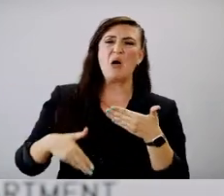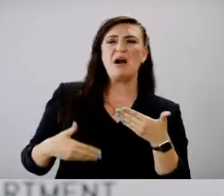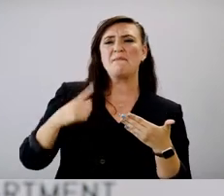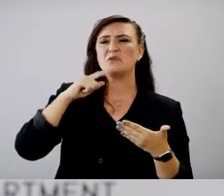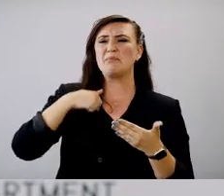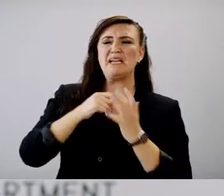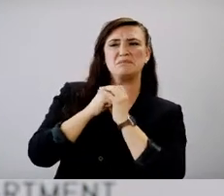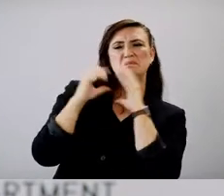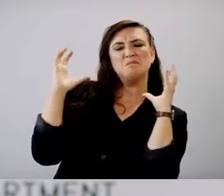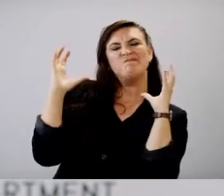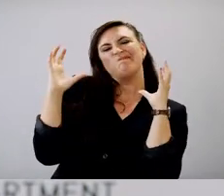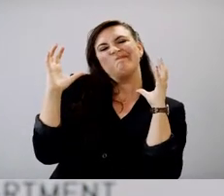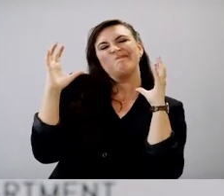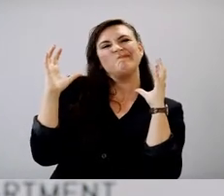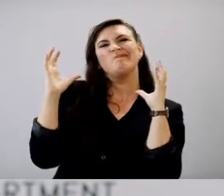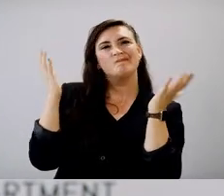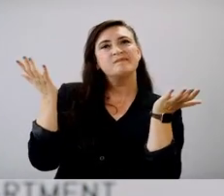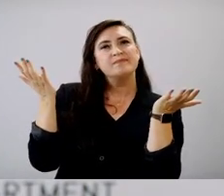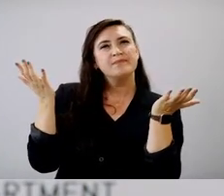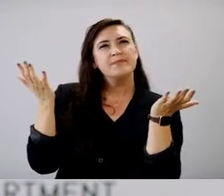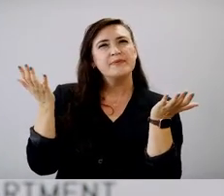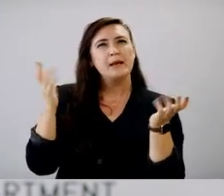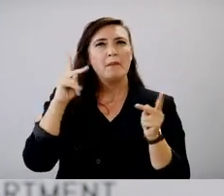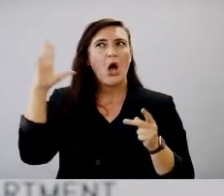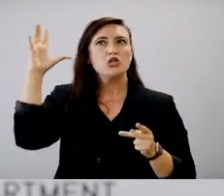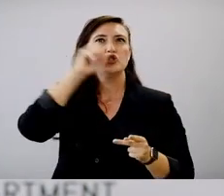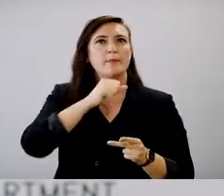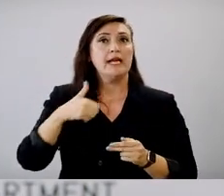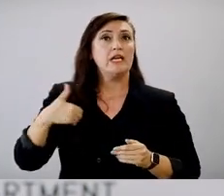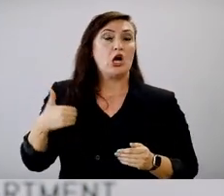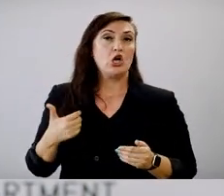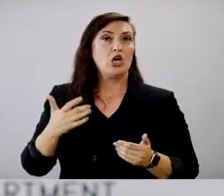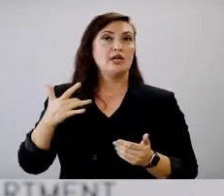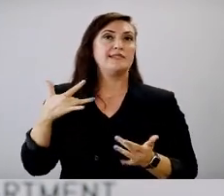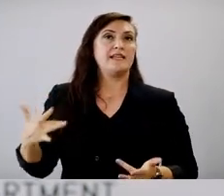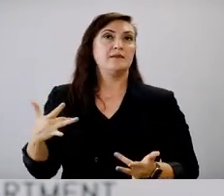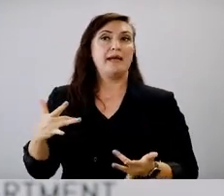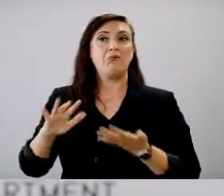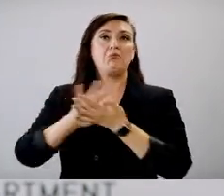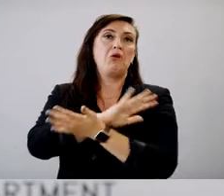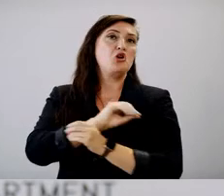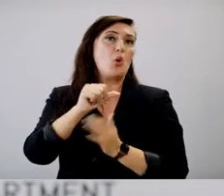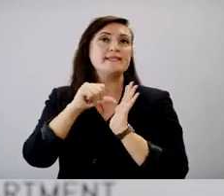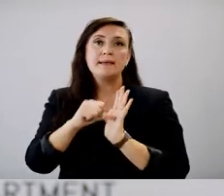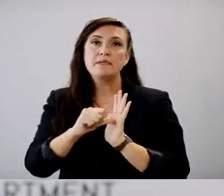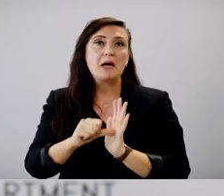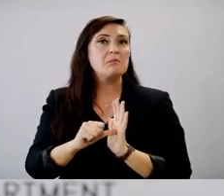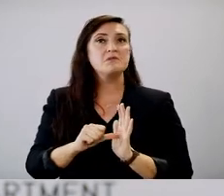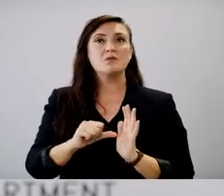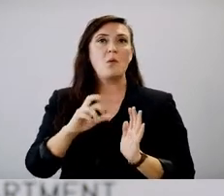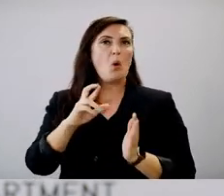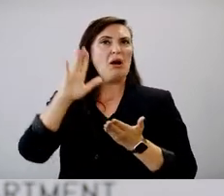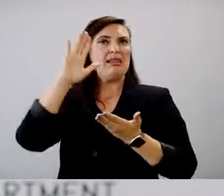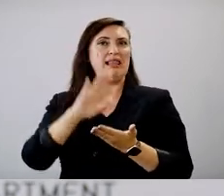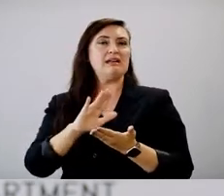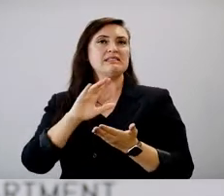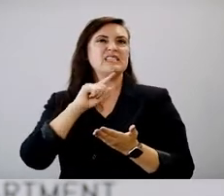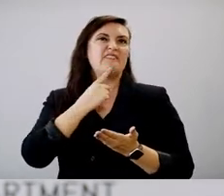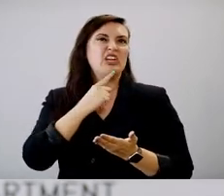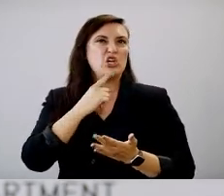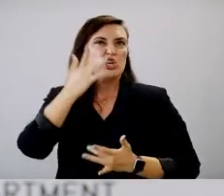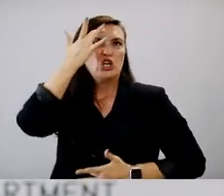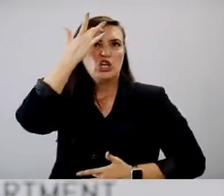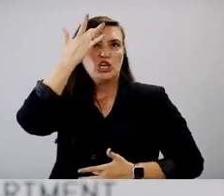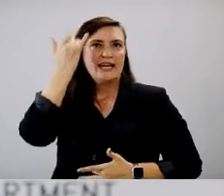looking at, um, you know, that younger age group tends to be asymptomatic or not have quite as severe